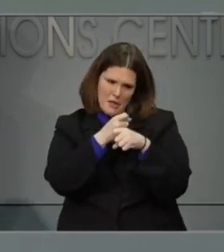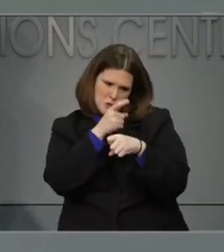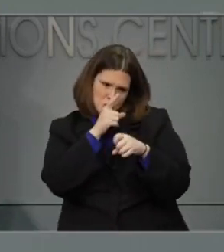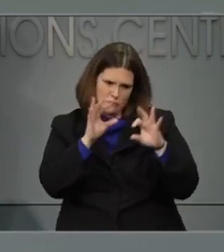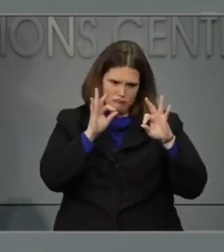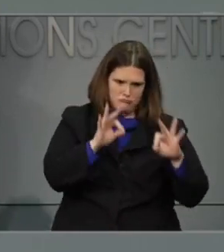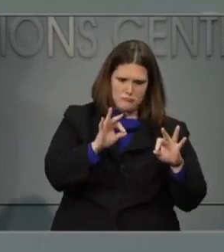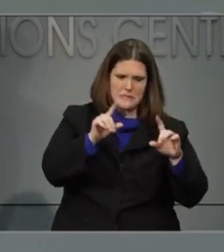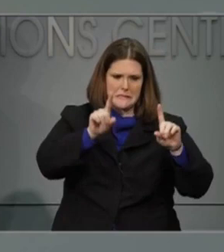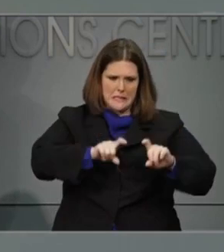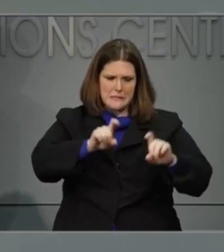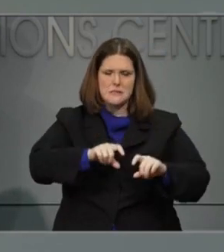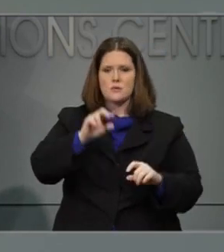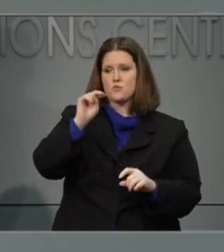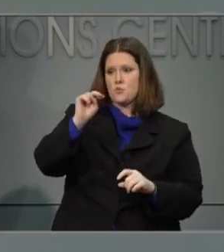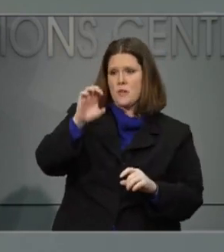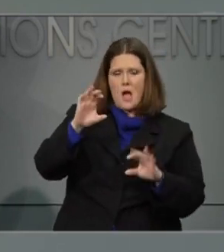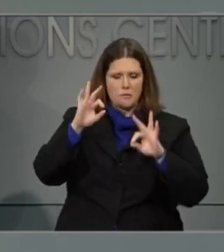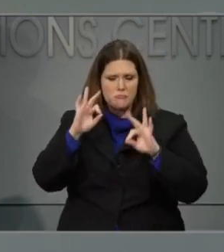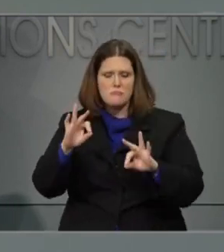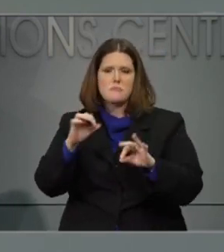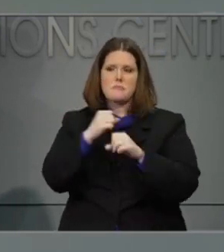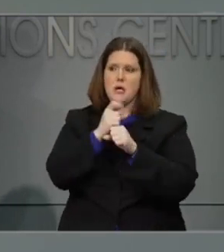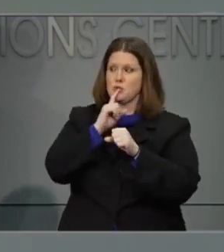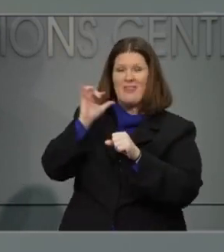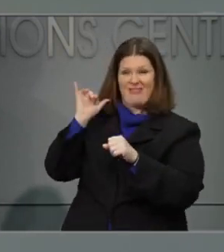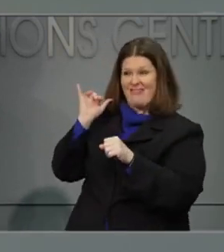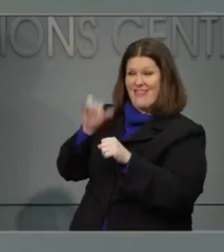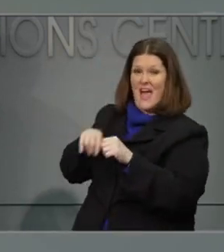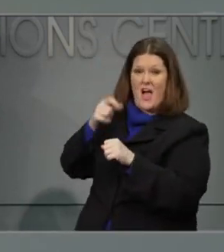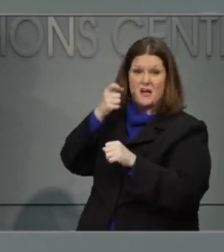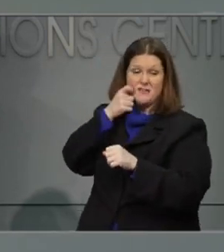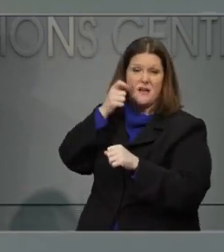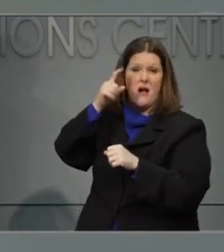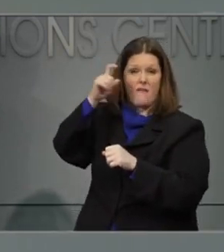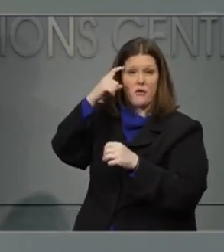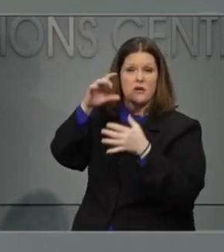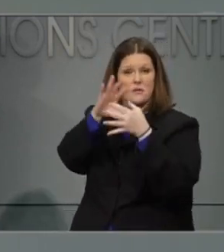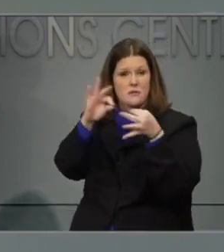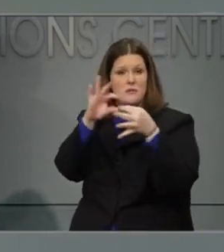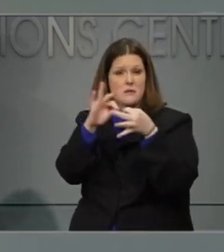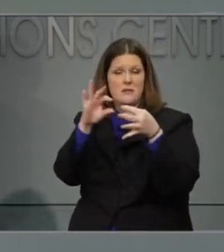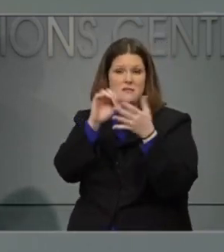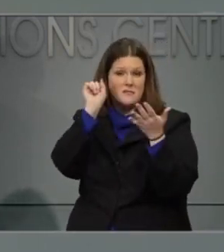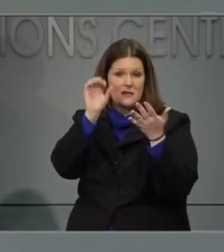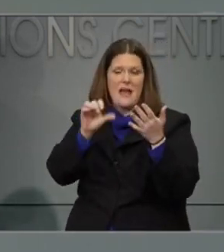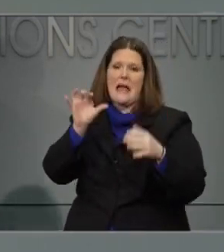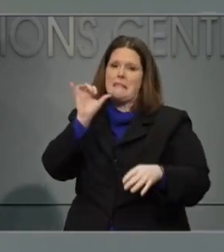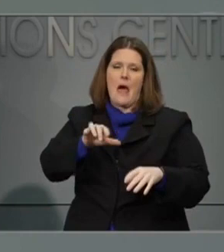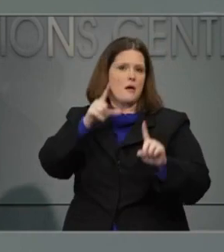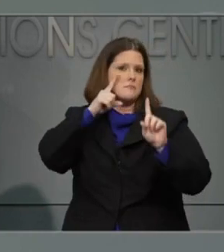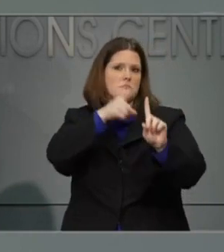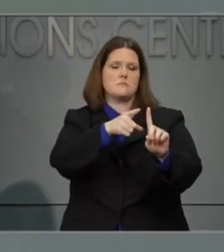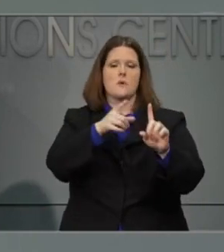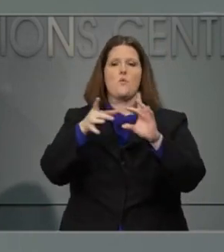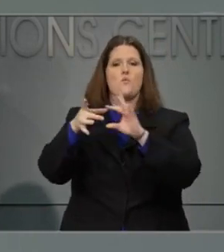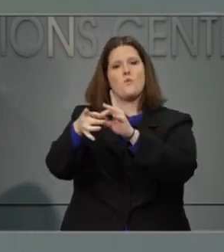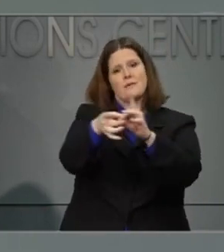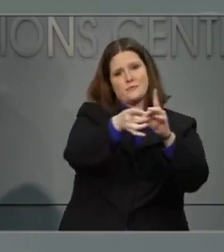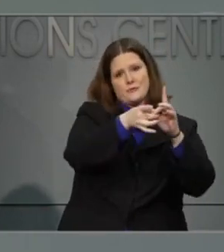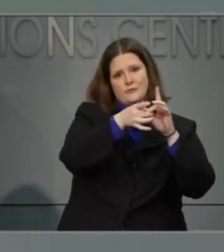testing. That's exactly the work the governor was describing related to the testing work group is to really get that coordination